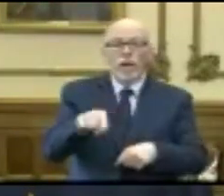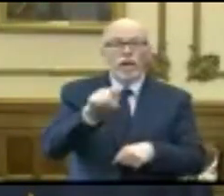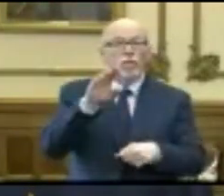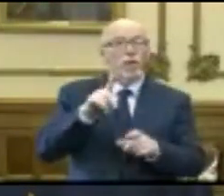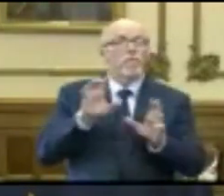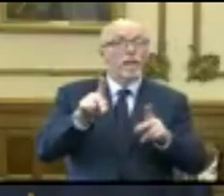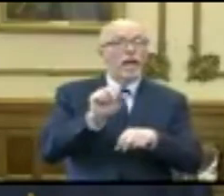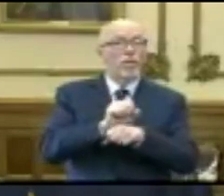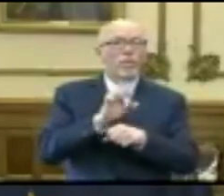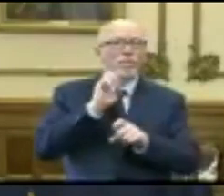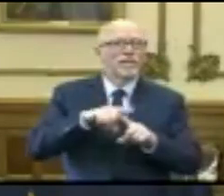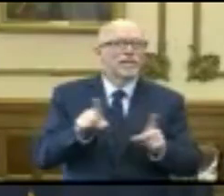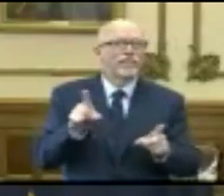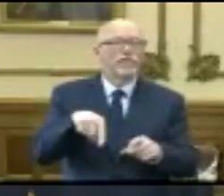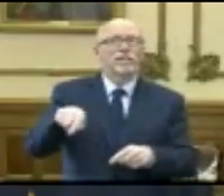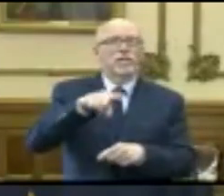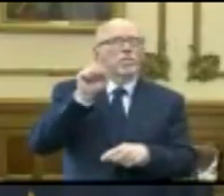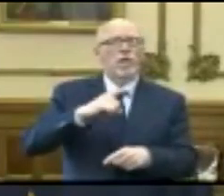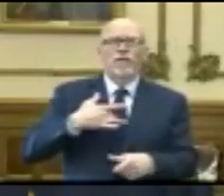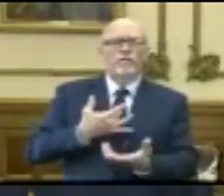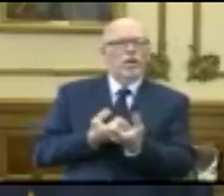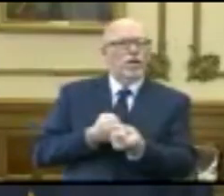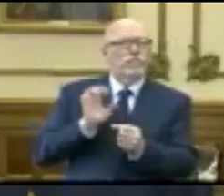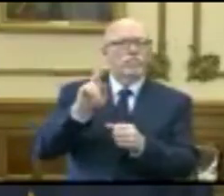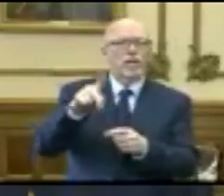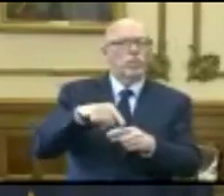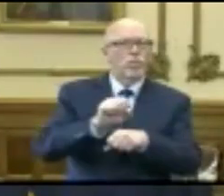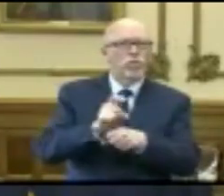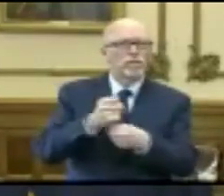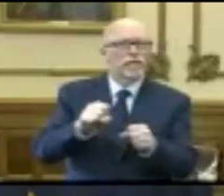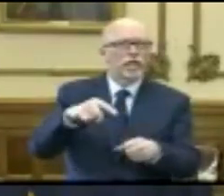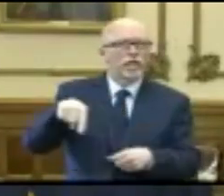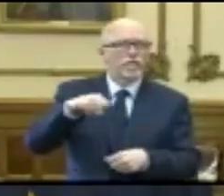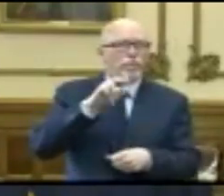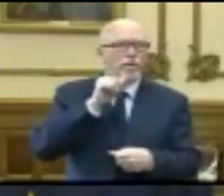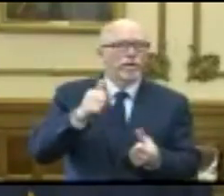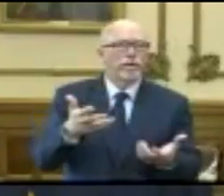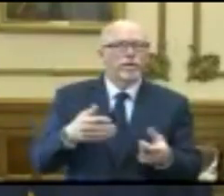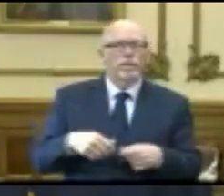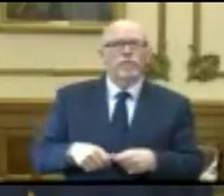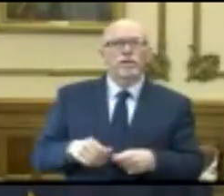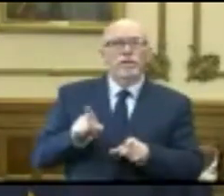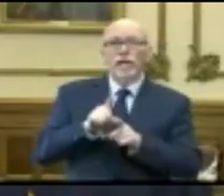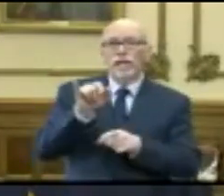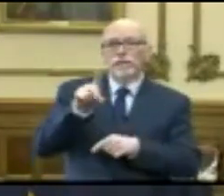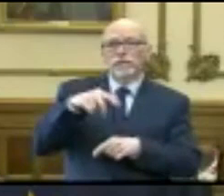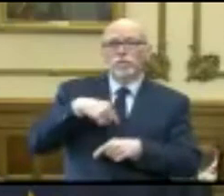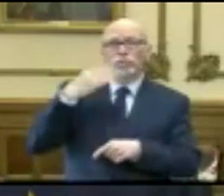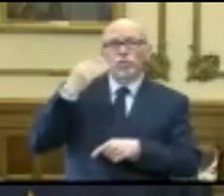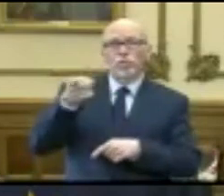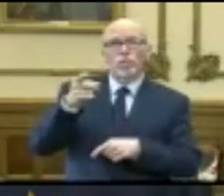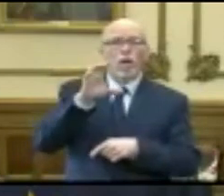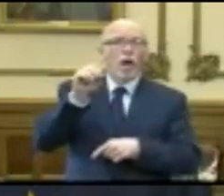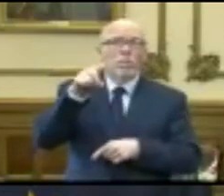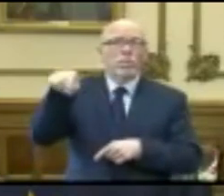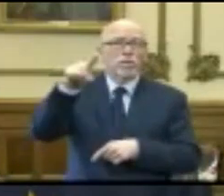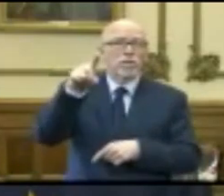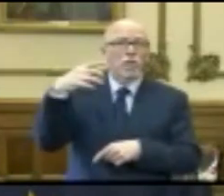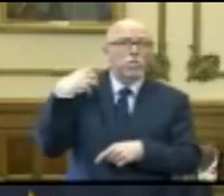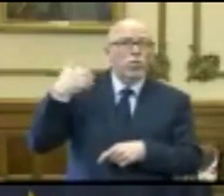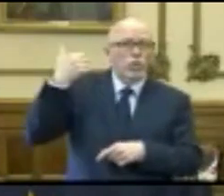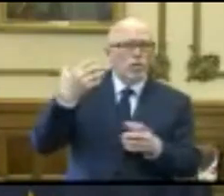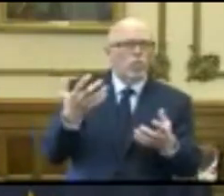work they're going to a safe environment. And fortunately, in a state like Indiana, we know our employers want the same thing